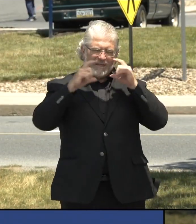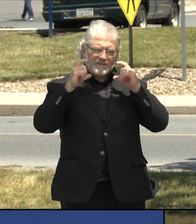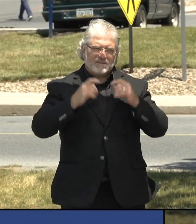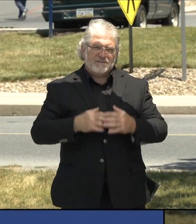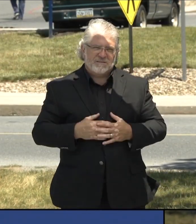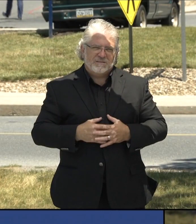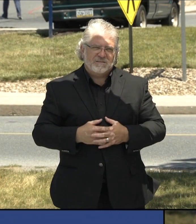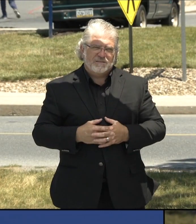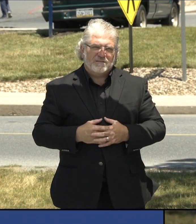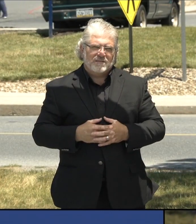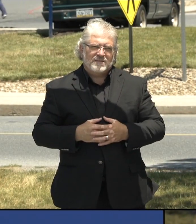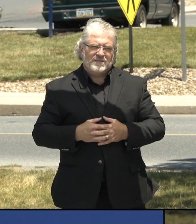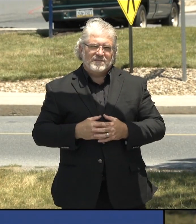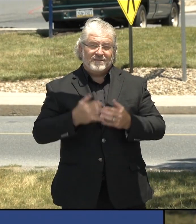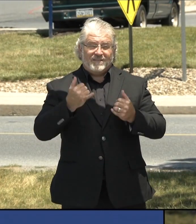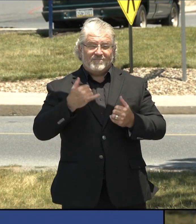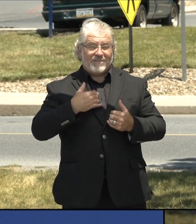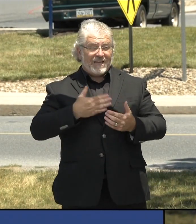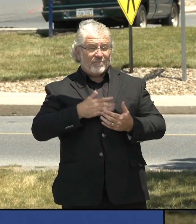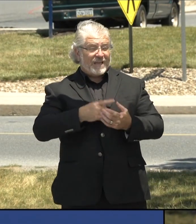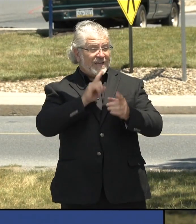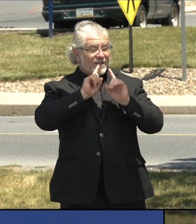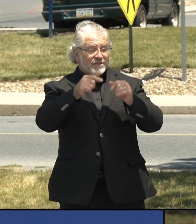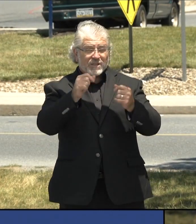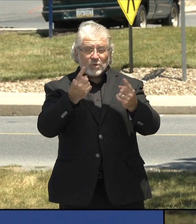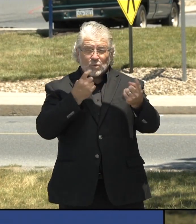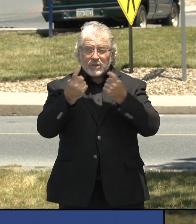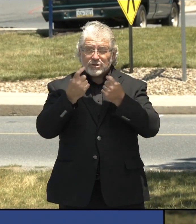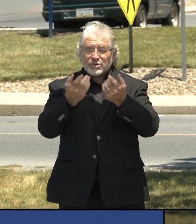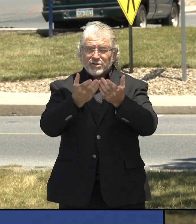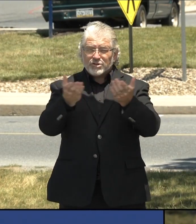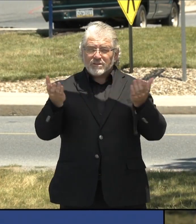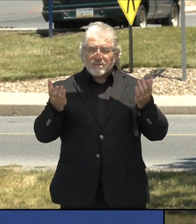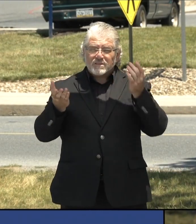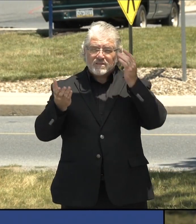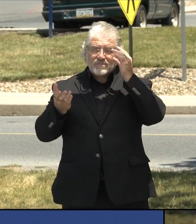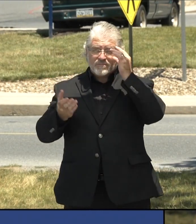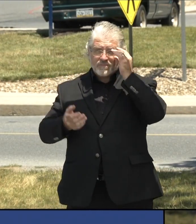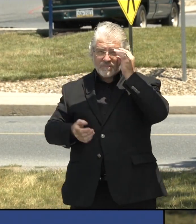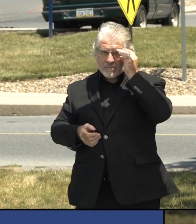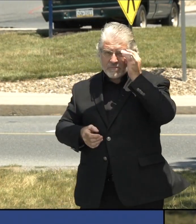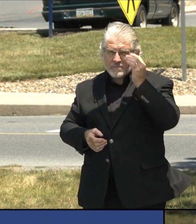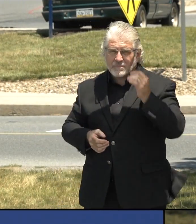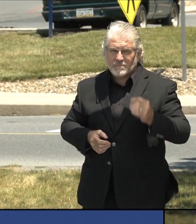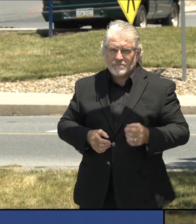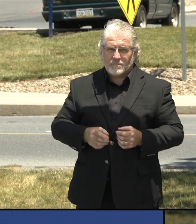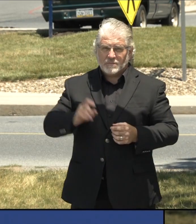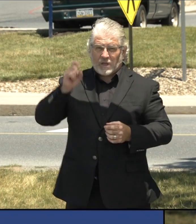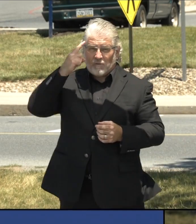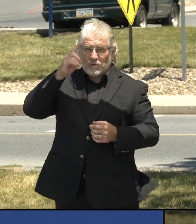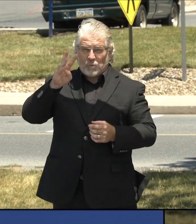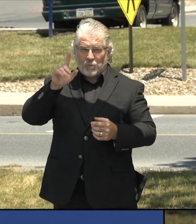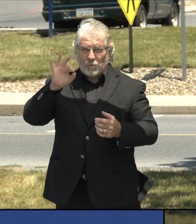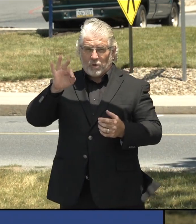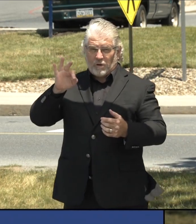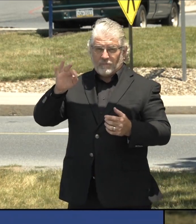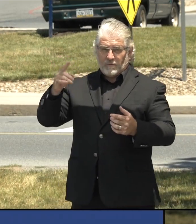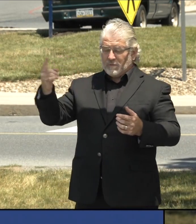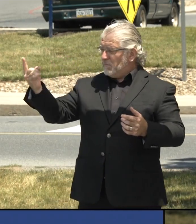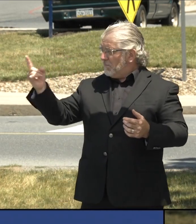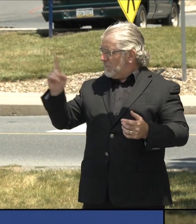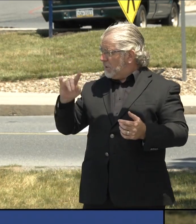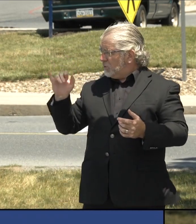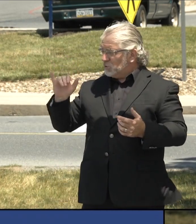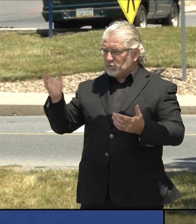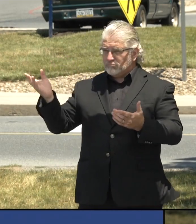Now, I'll be glad to answer any questions you might have. I'm inviting Dr. Governor Wolf back to the podium. I